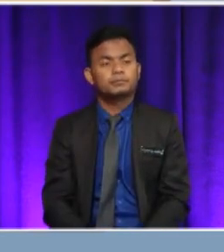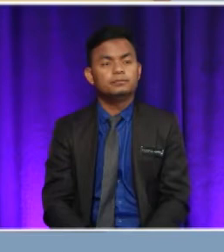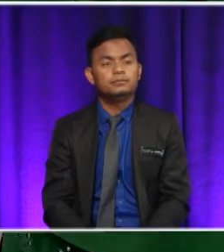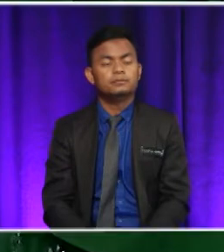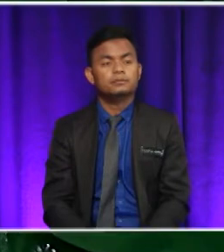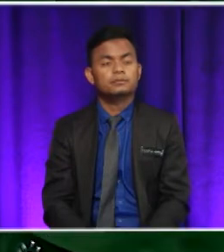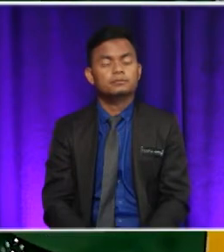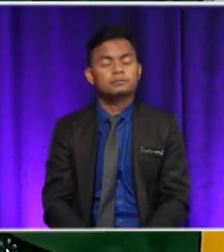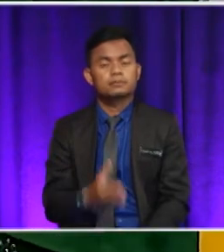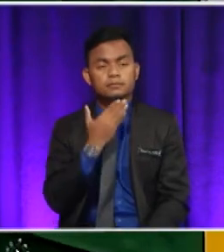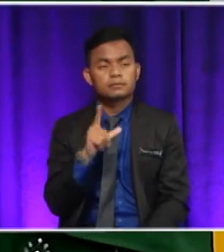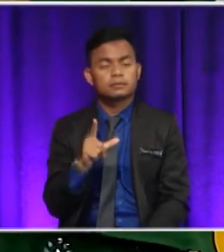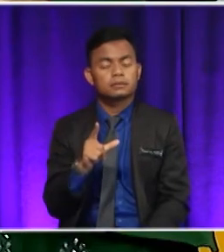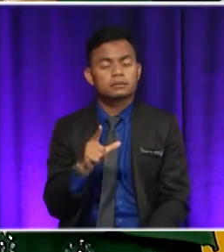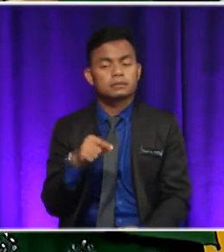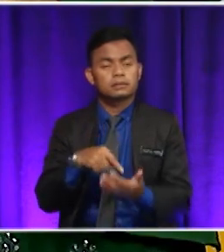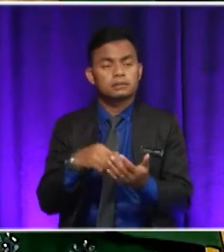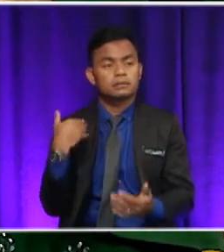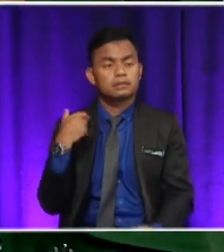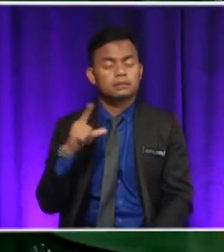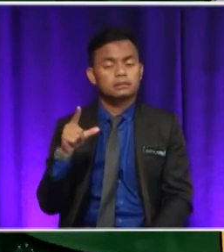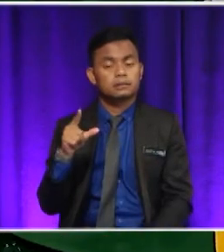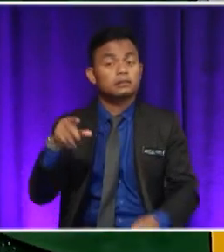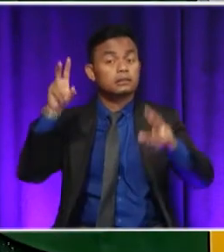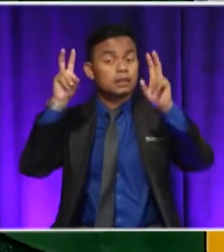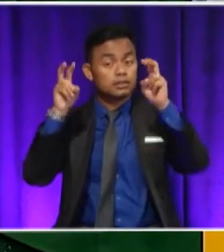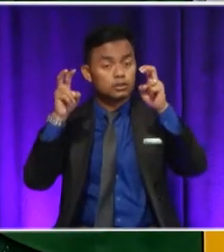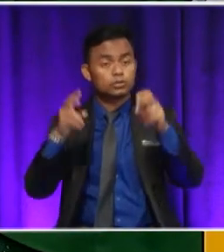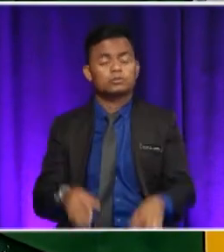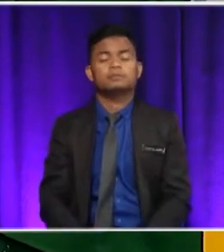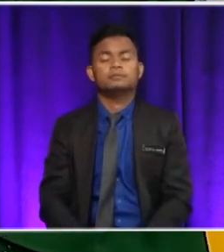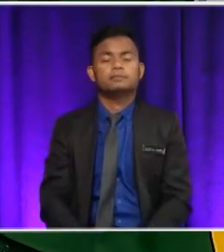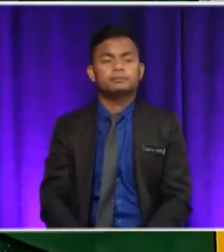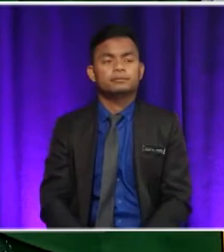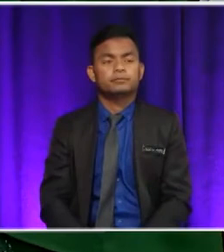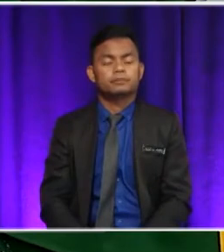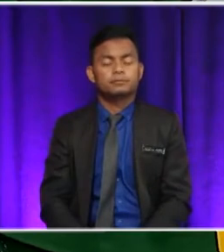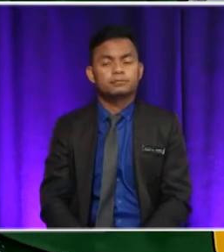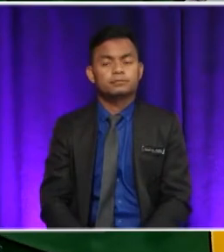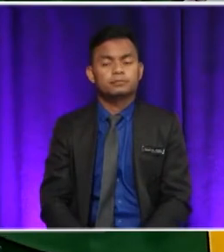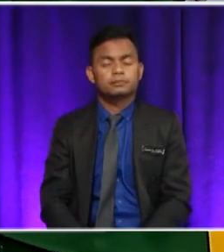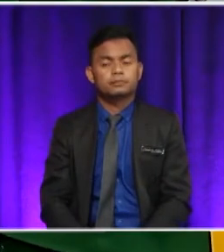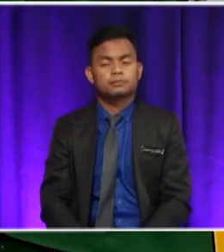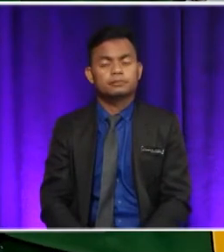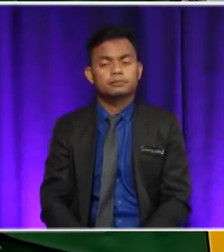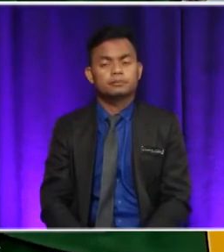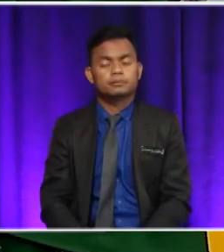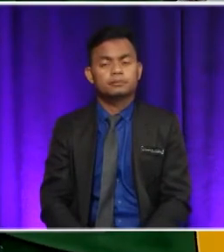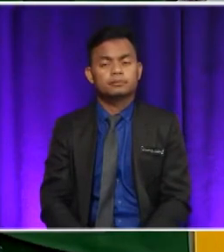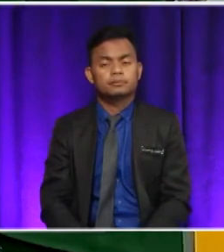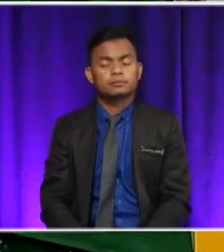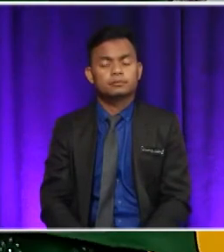Okay, so this is definitely the title, Walking the Amazon, the incredible story of at Stafford.